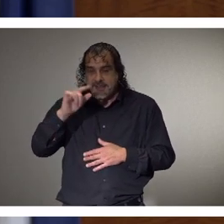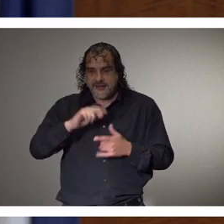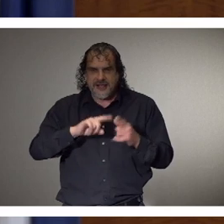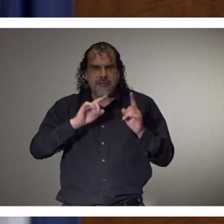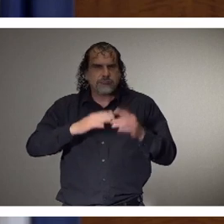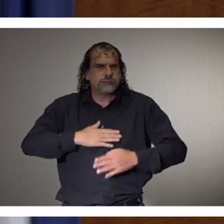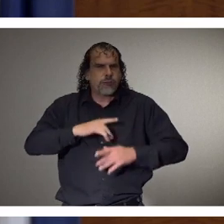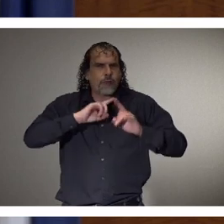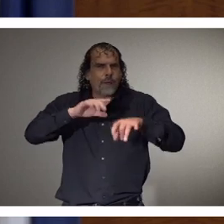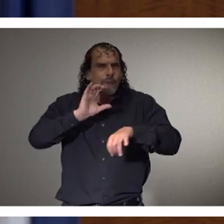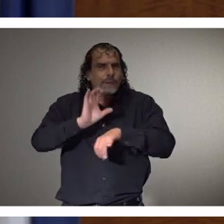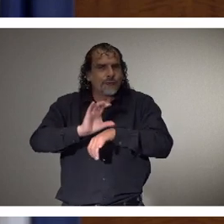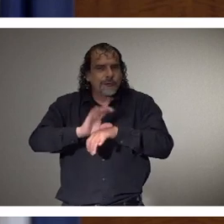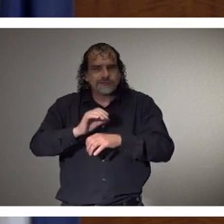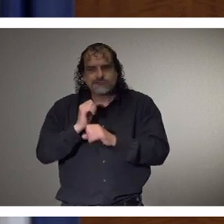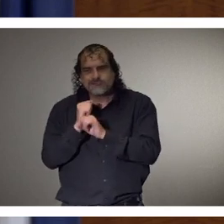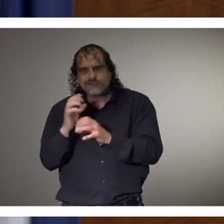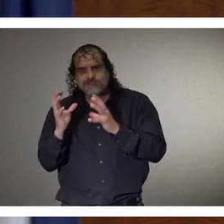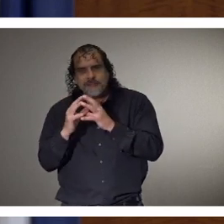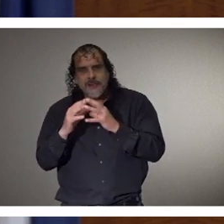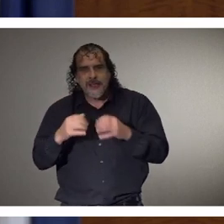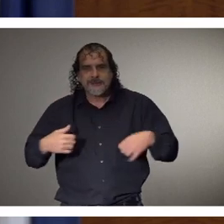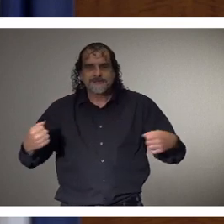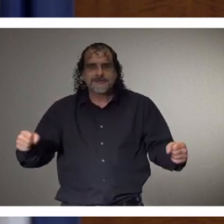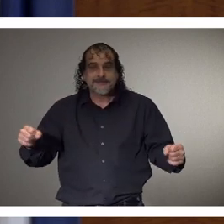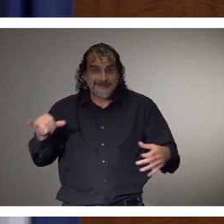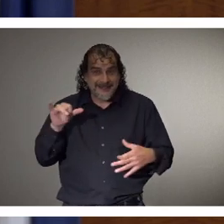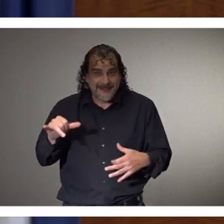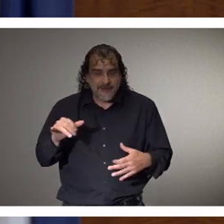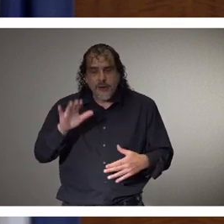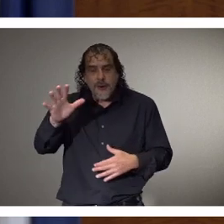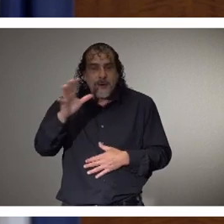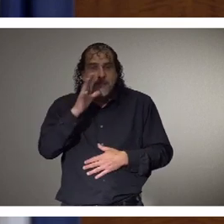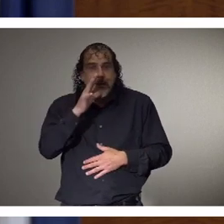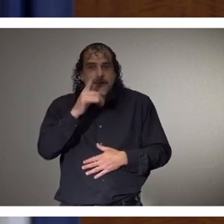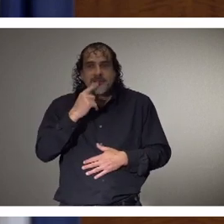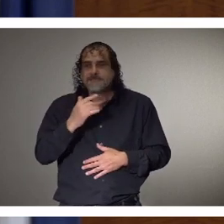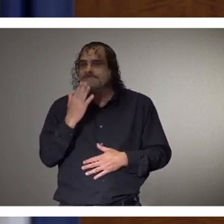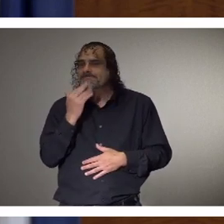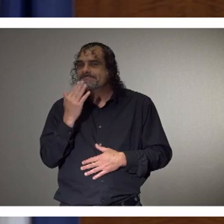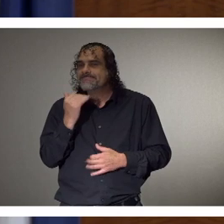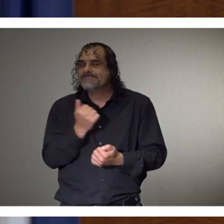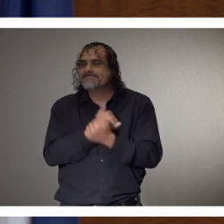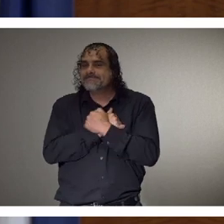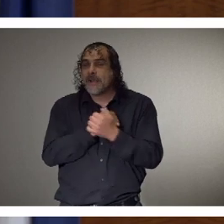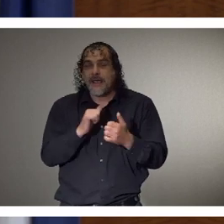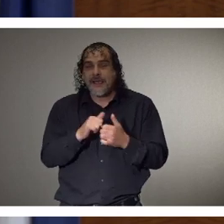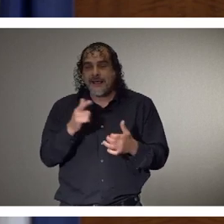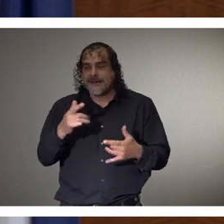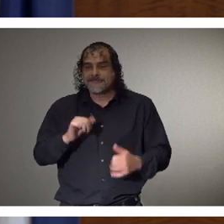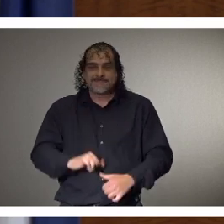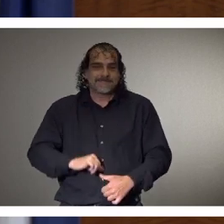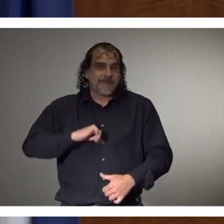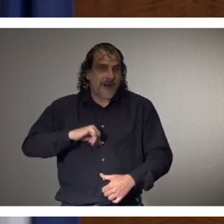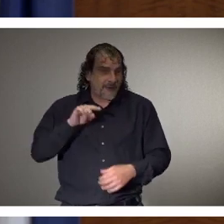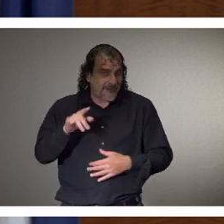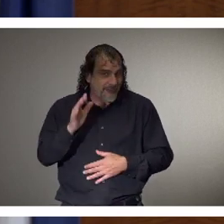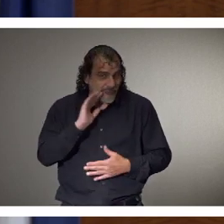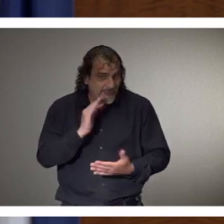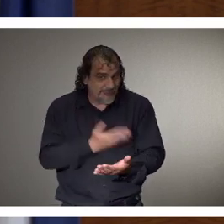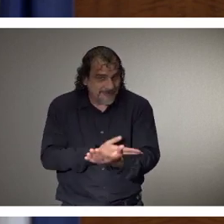enjoys playing softball, and loves to ride her four-wheeler. Her mom says she is sweet, loving, and that she couldn't be more proud of you.